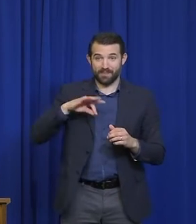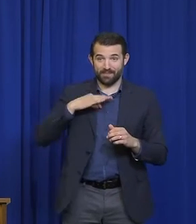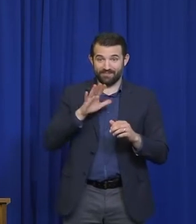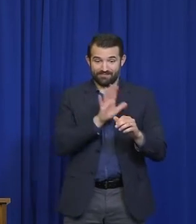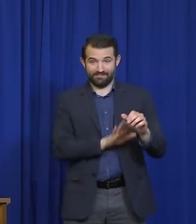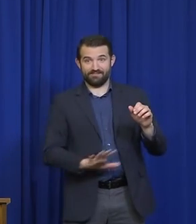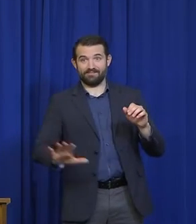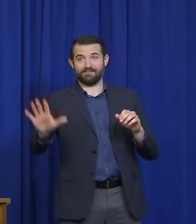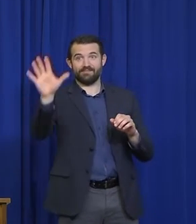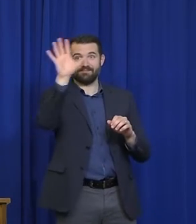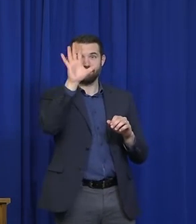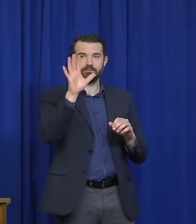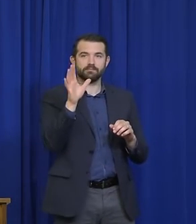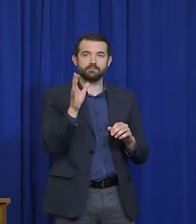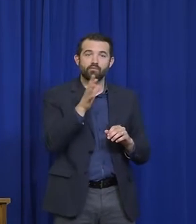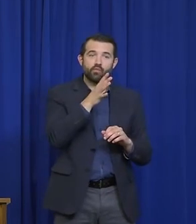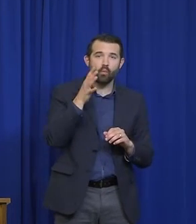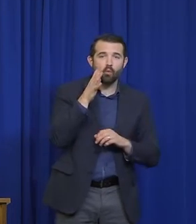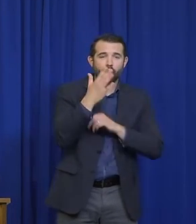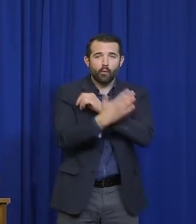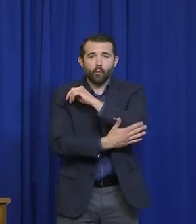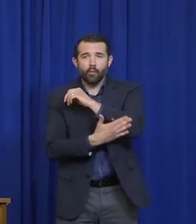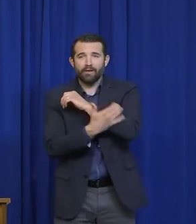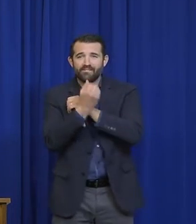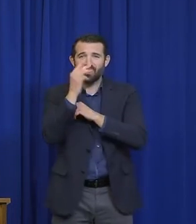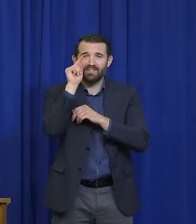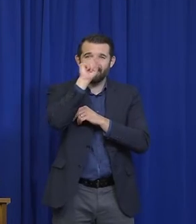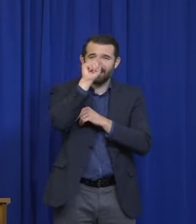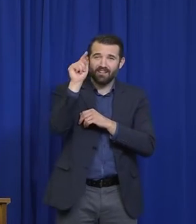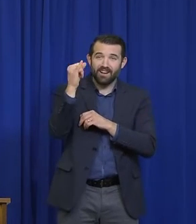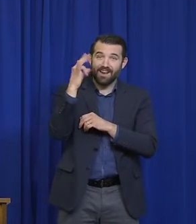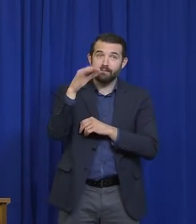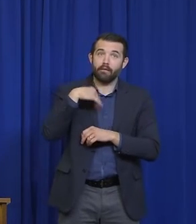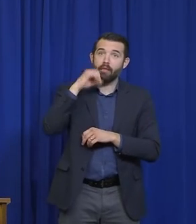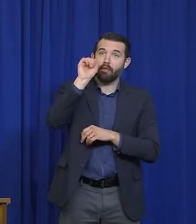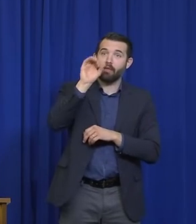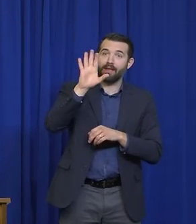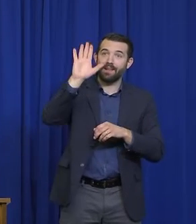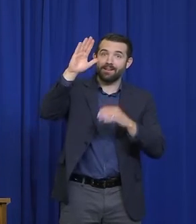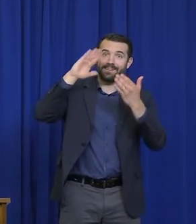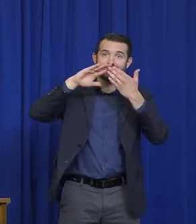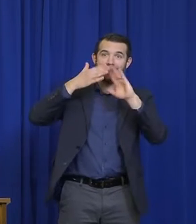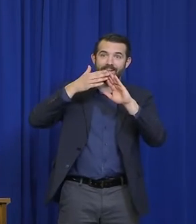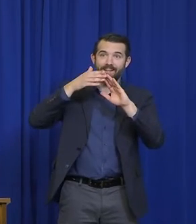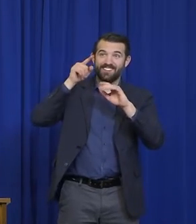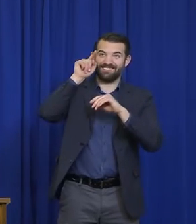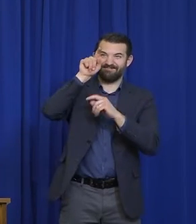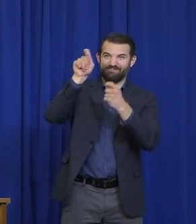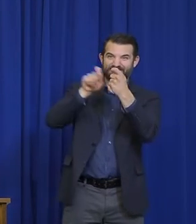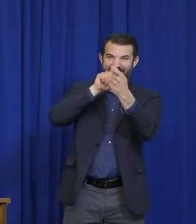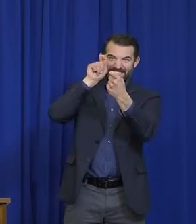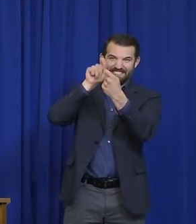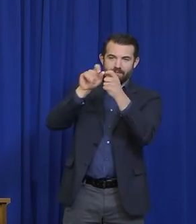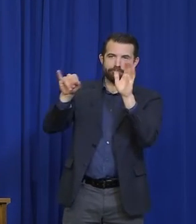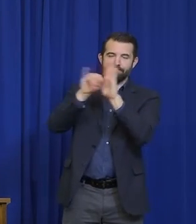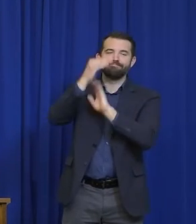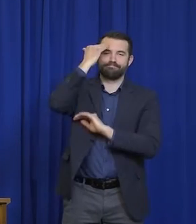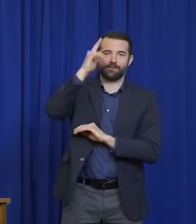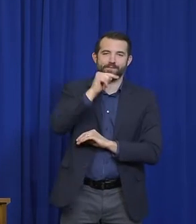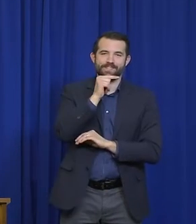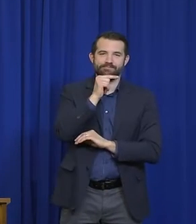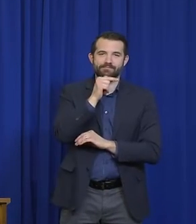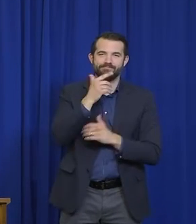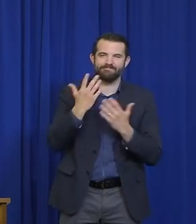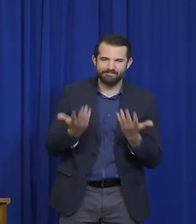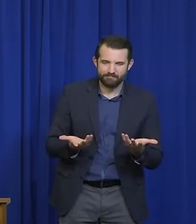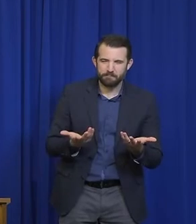were to release those numbers, we could potentially reveal people's identity on a town-by-town basis. In less dense, more